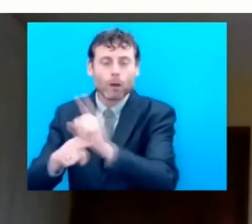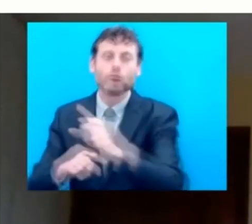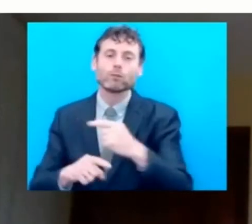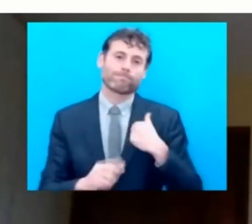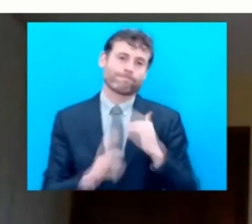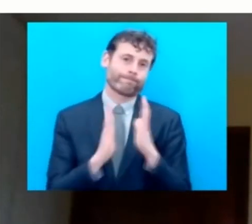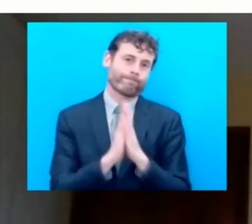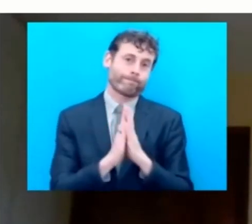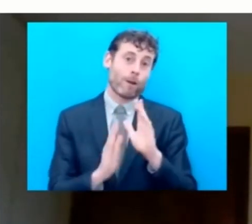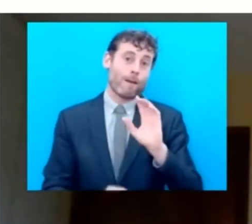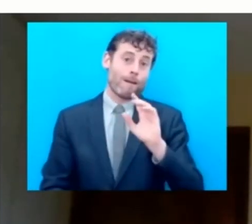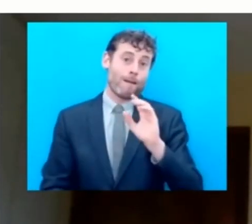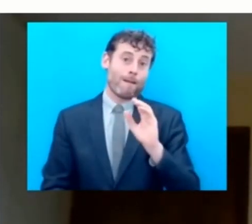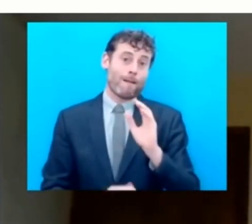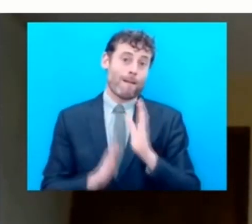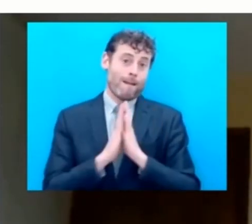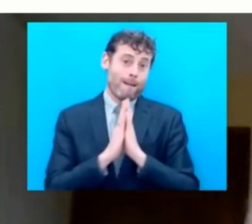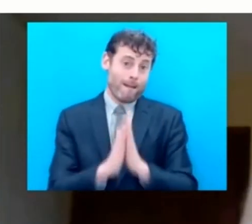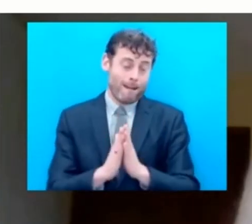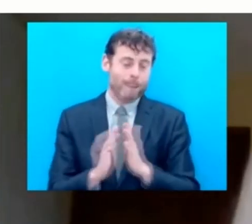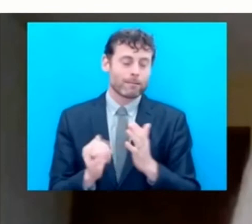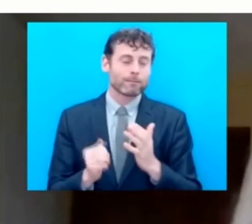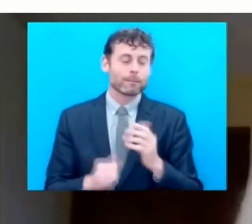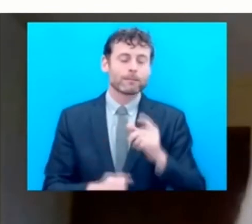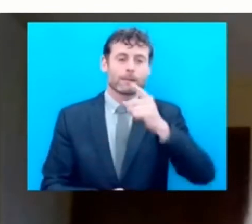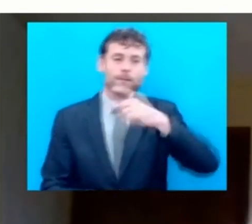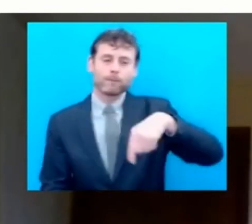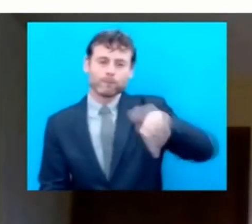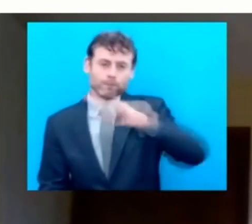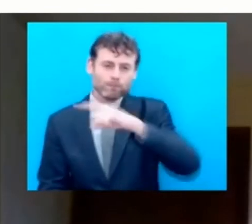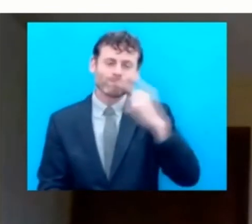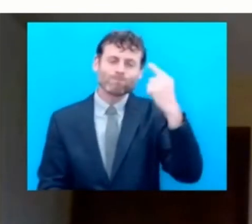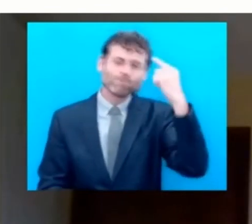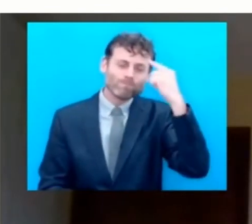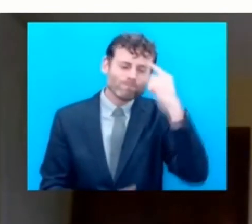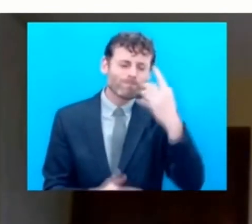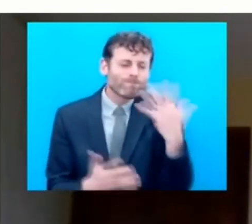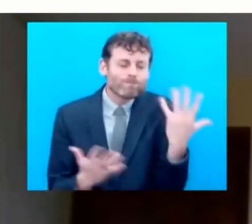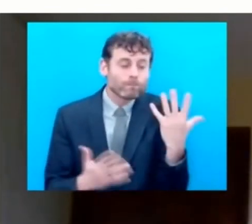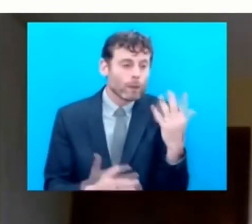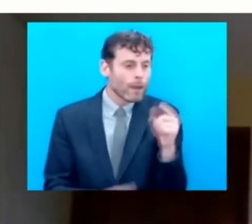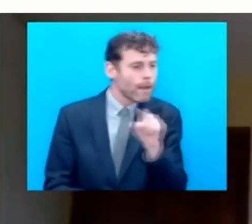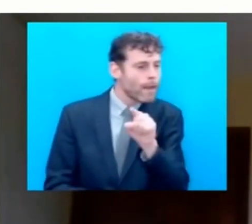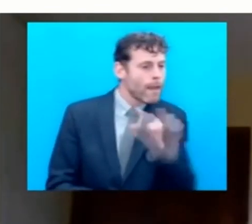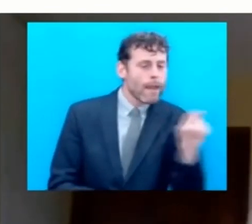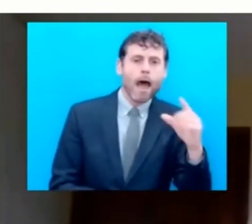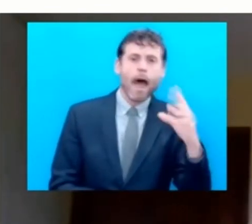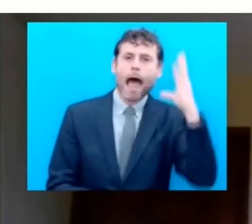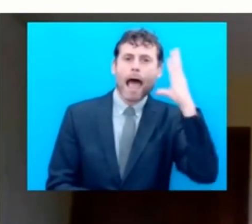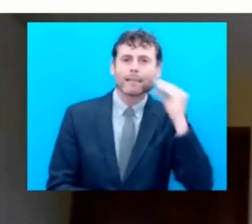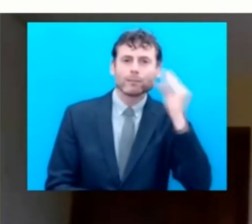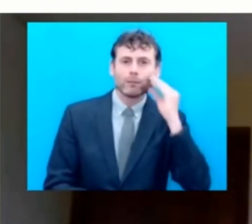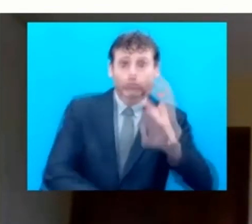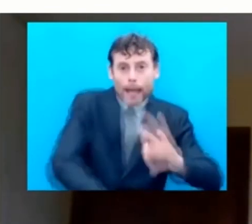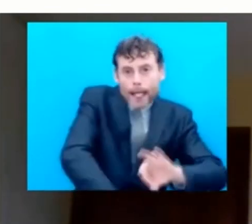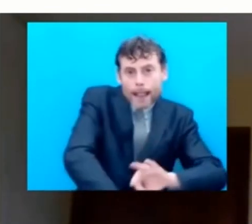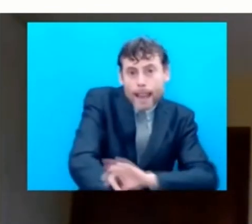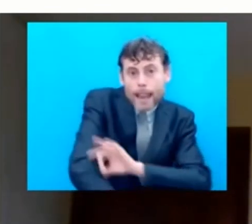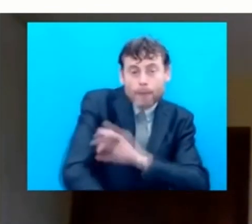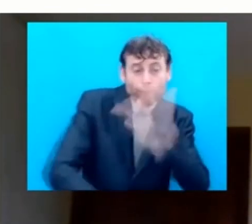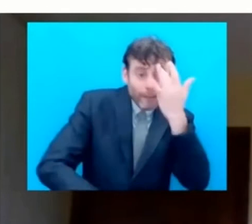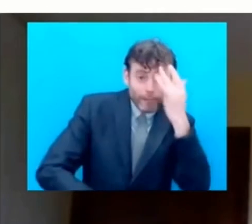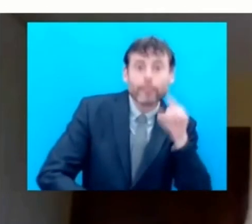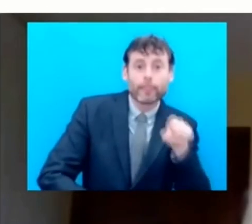the honourable members of the committee to include an explicit reference to leprosy as a